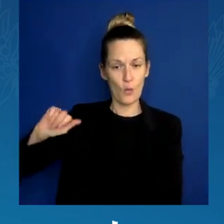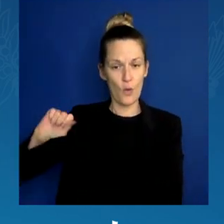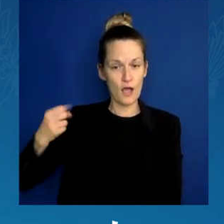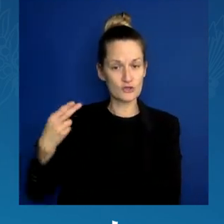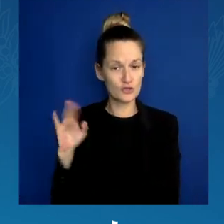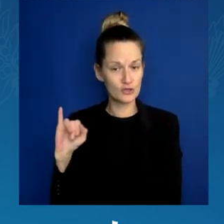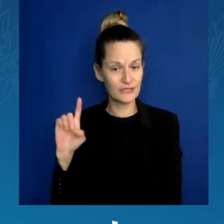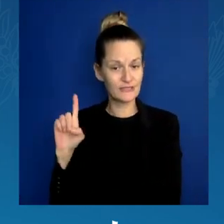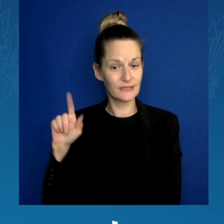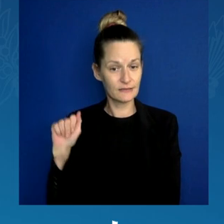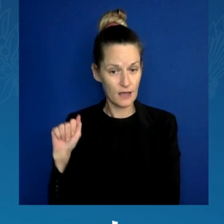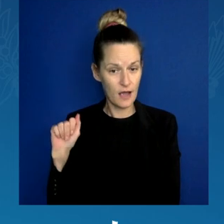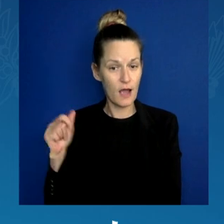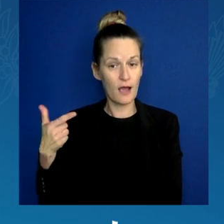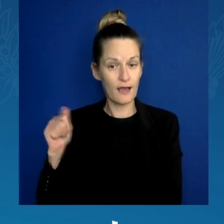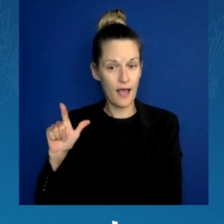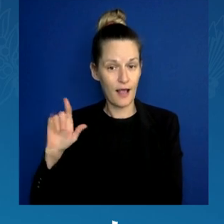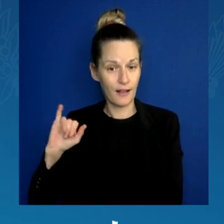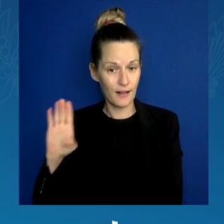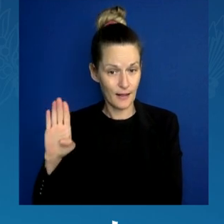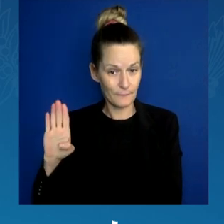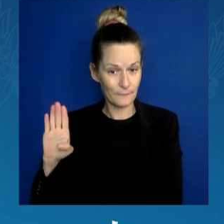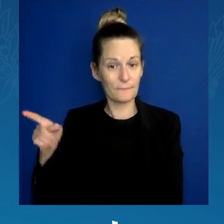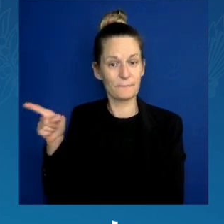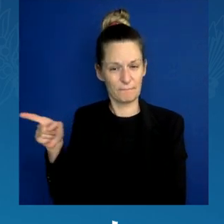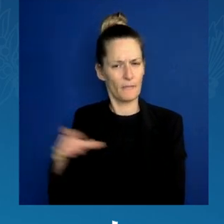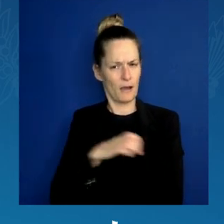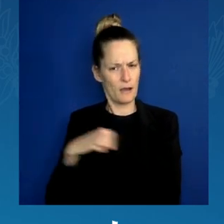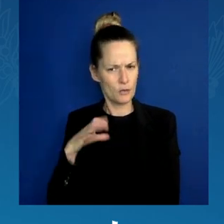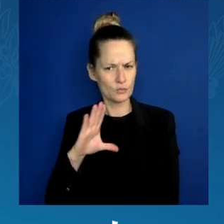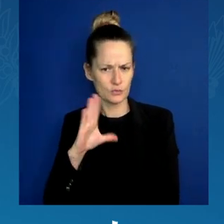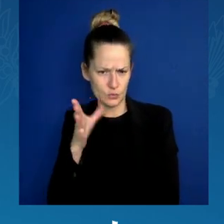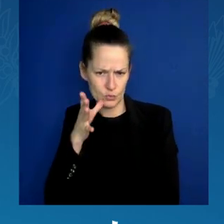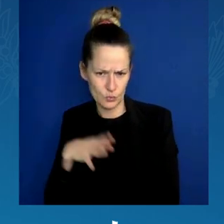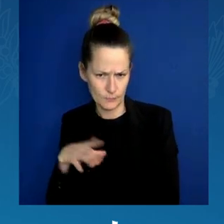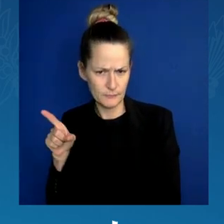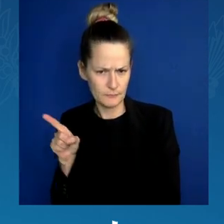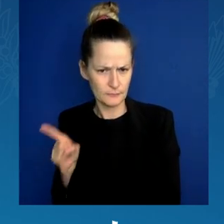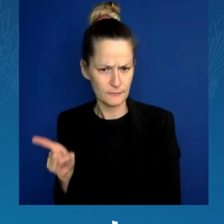Congresswoman I saw your State Senator, Jeremy Moss, here.